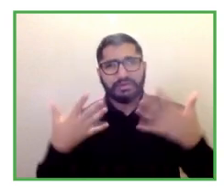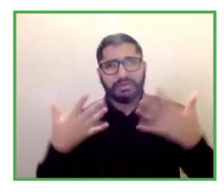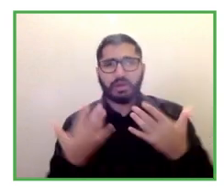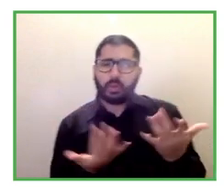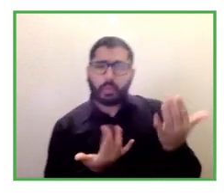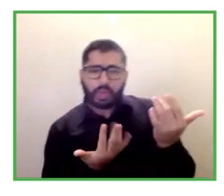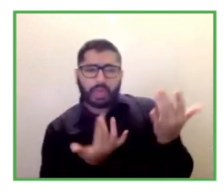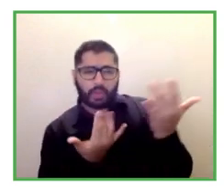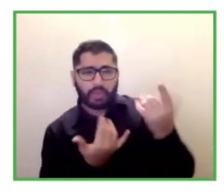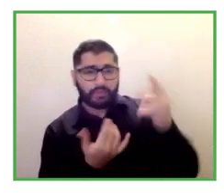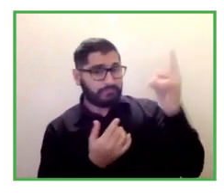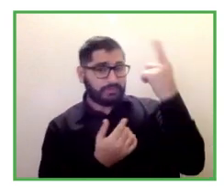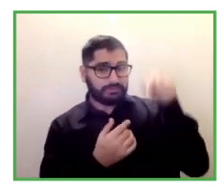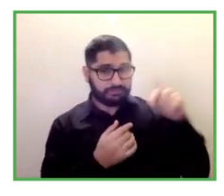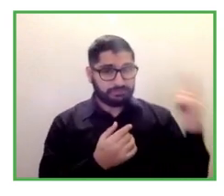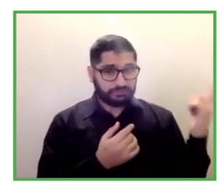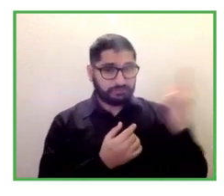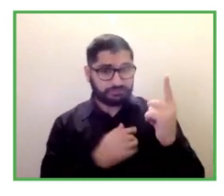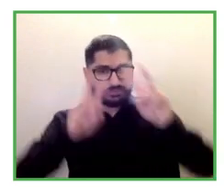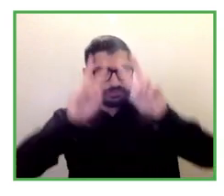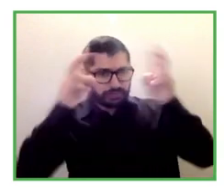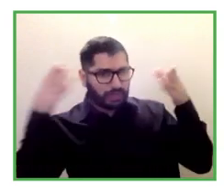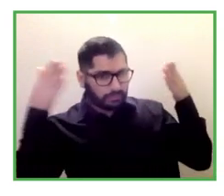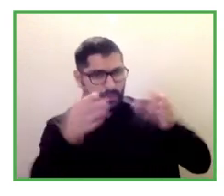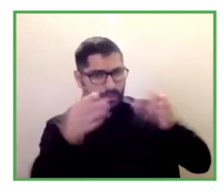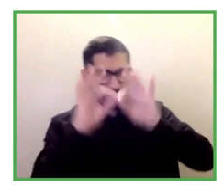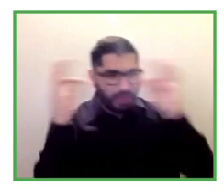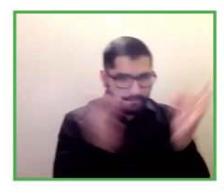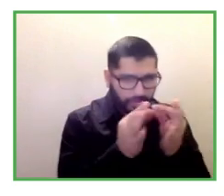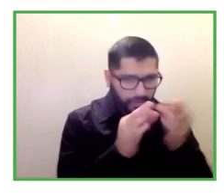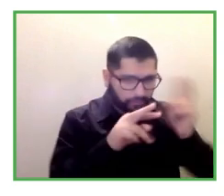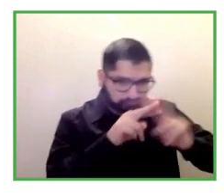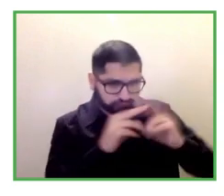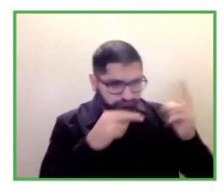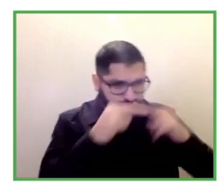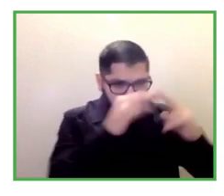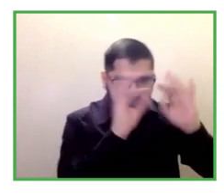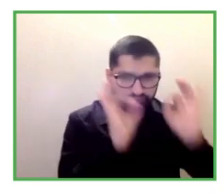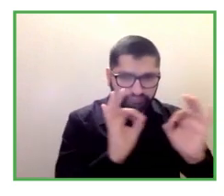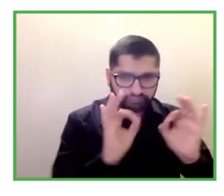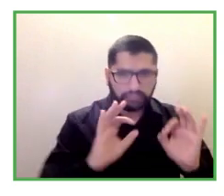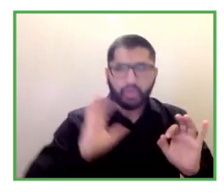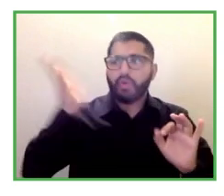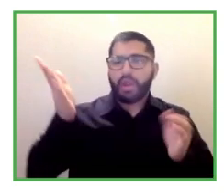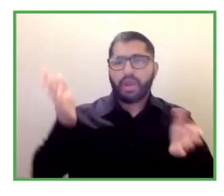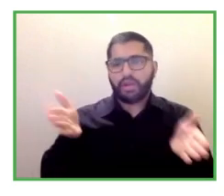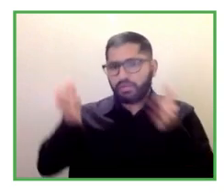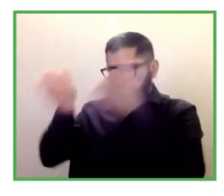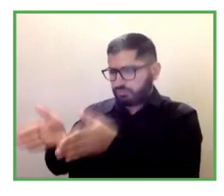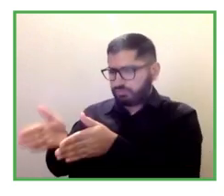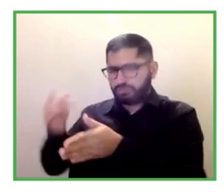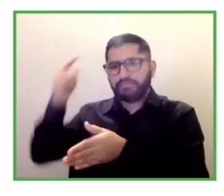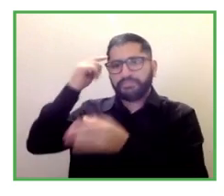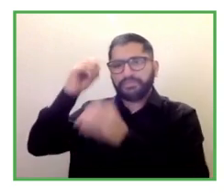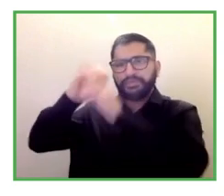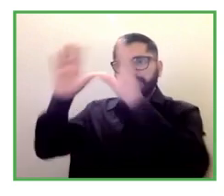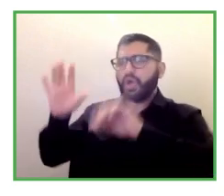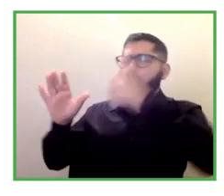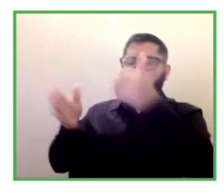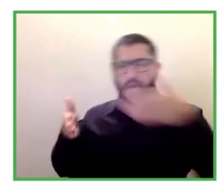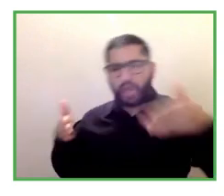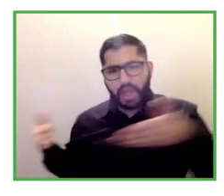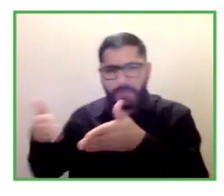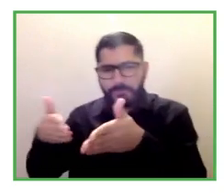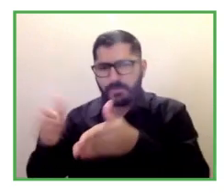before we can continue on employment for him great thank you so so so you're saying basically open-minded you know